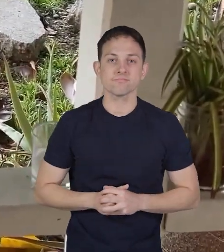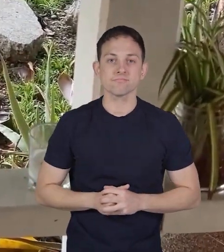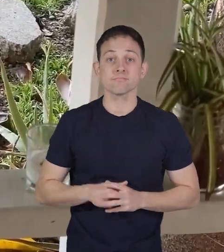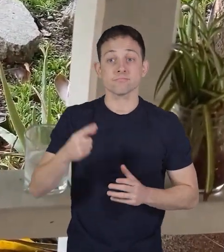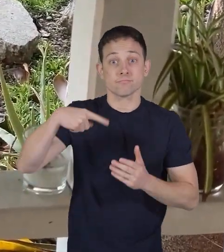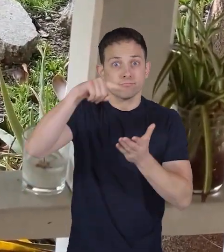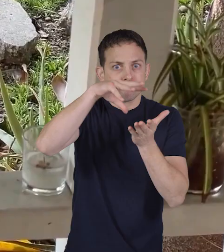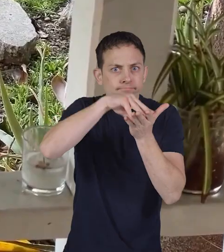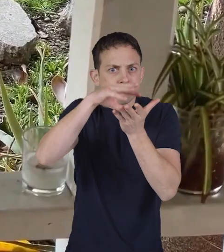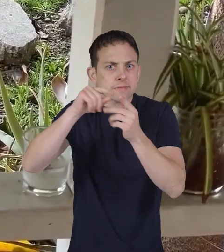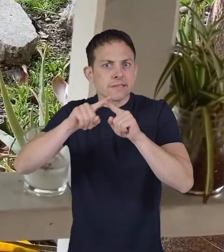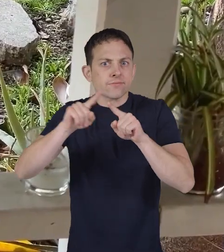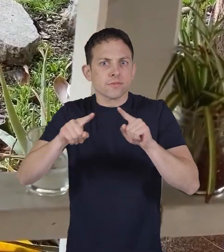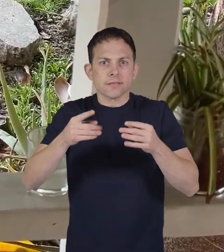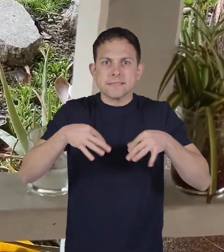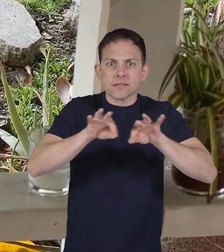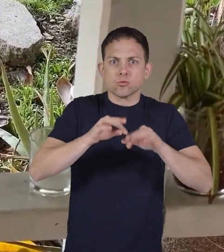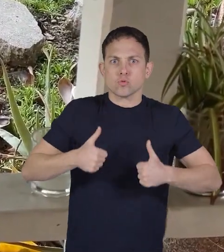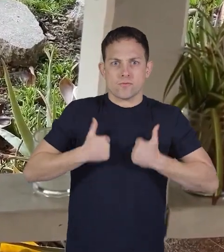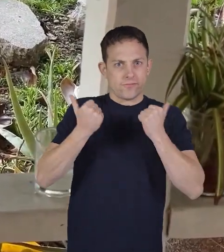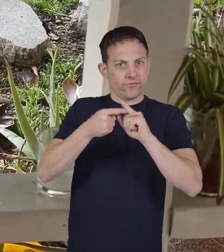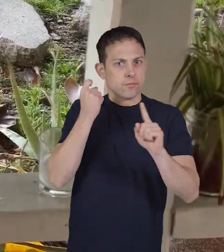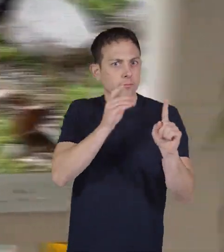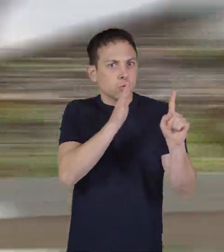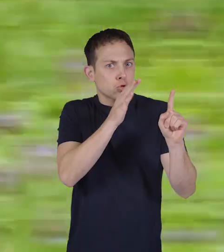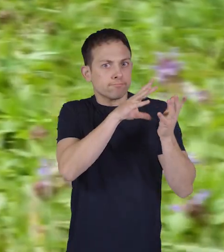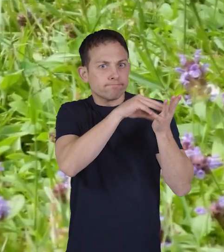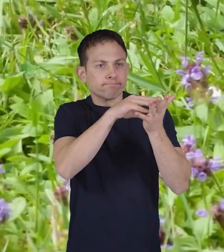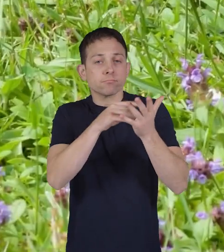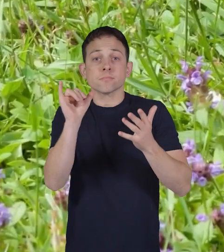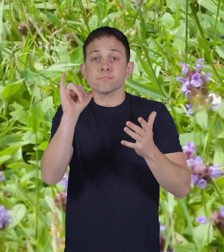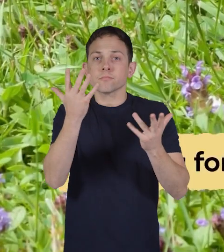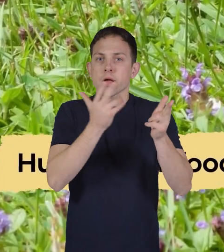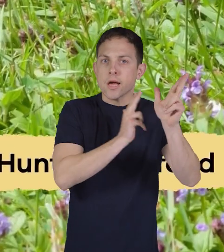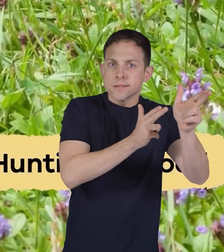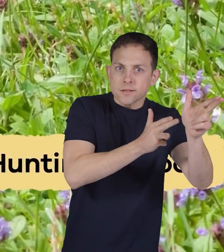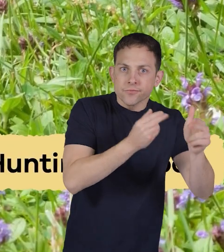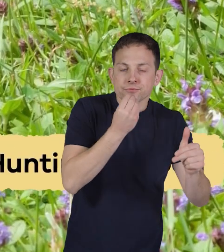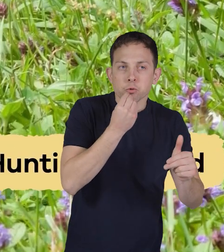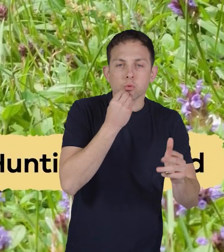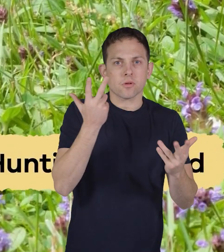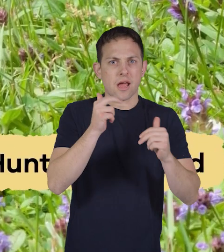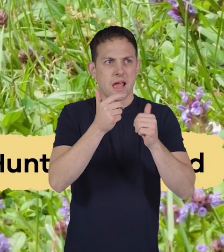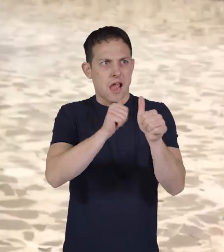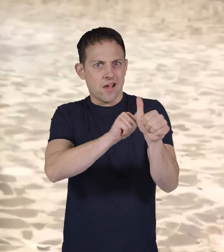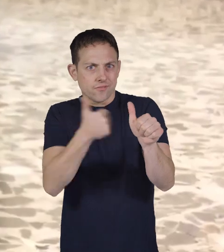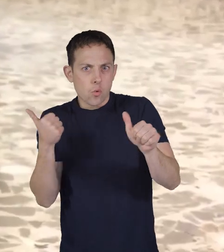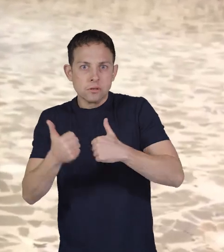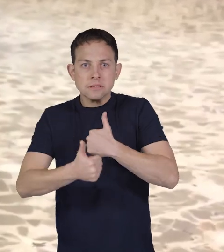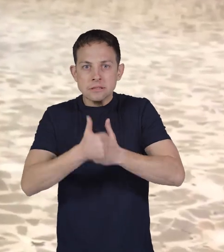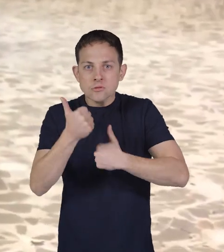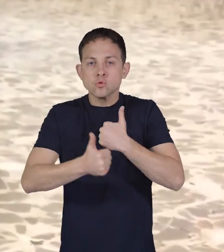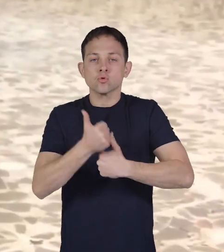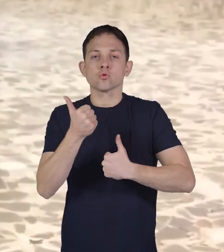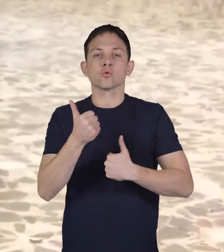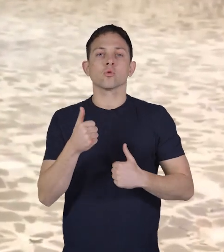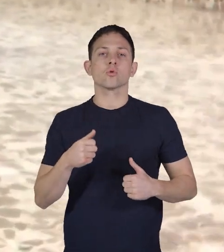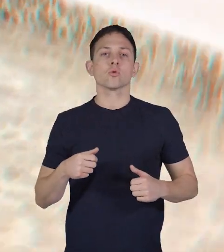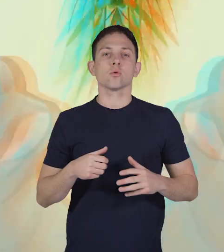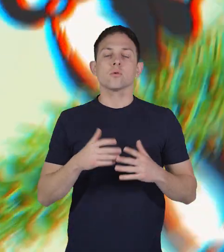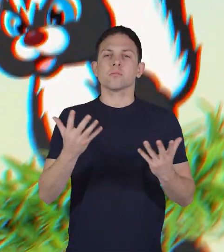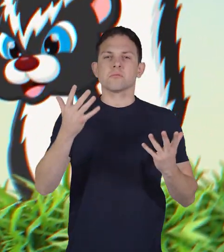they learn essential survival skills from their mother such as hunting for food and avoiding danger